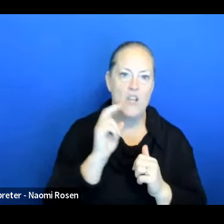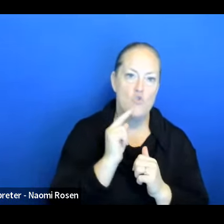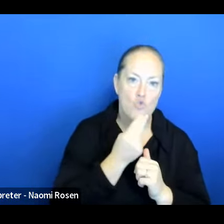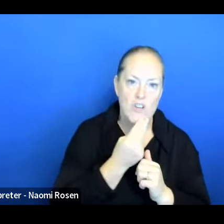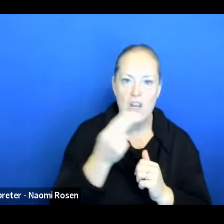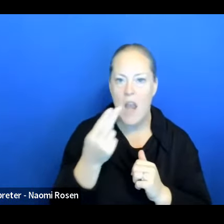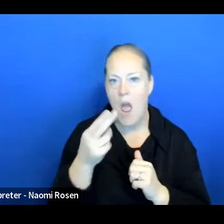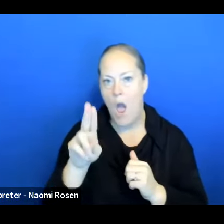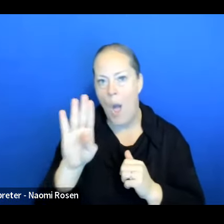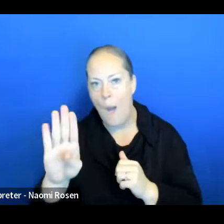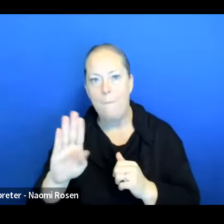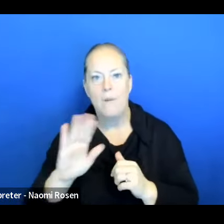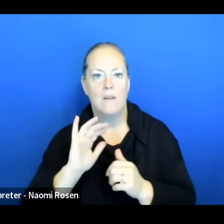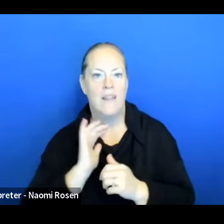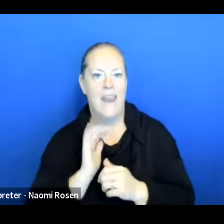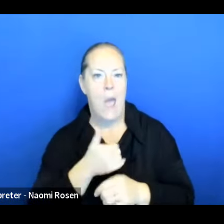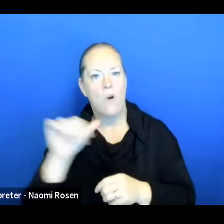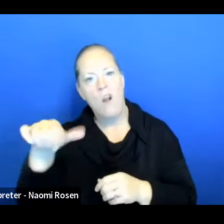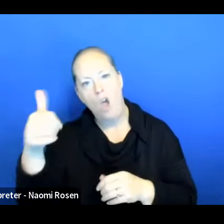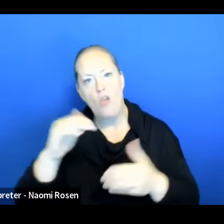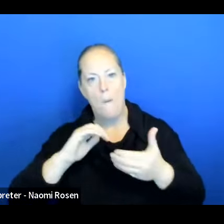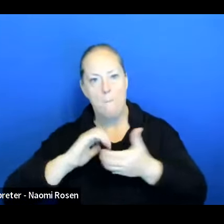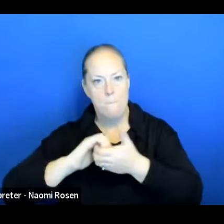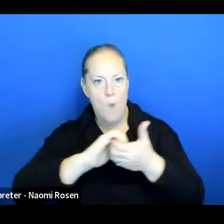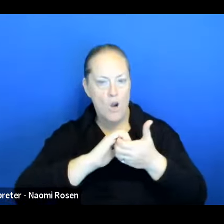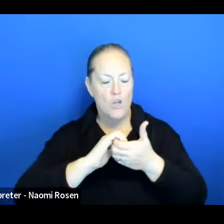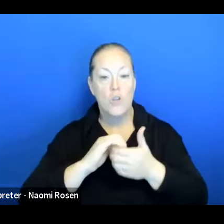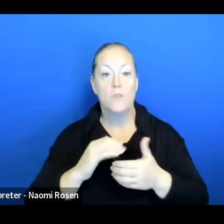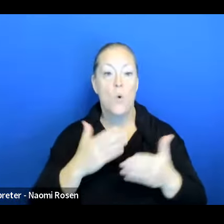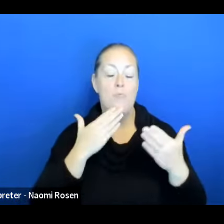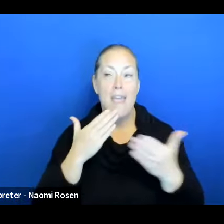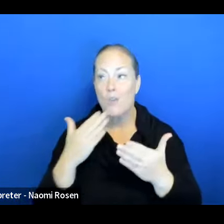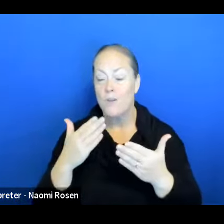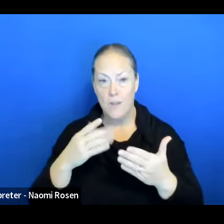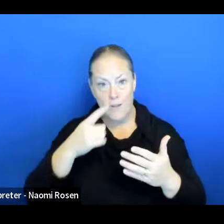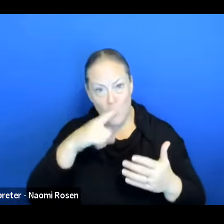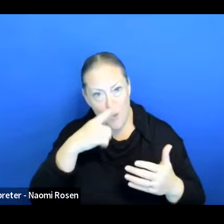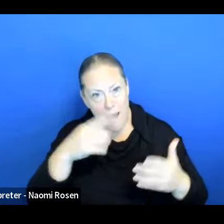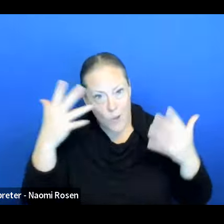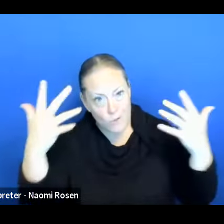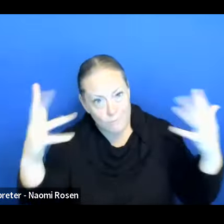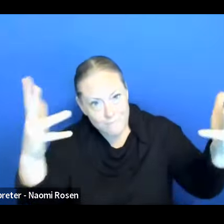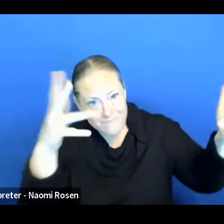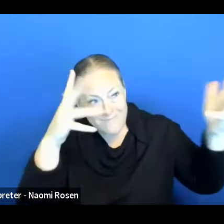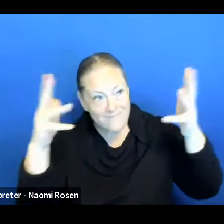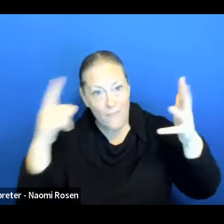partnerships. And so I want to thank you all. And if we could just give this panel a round of applause.